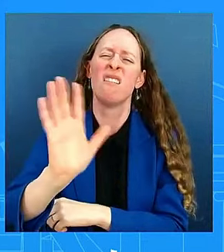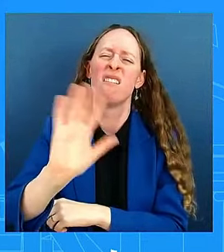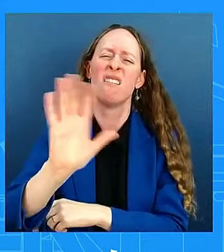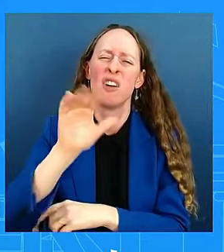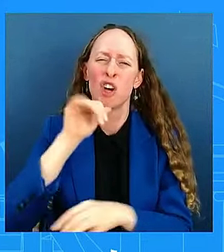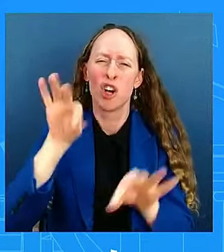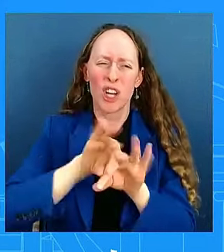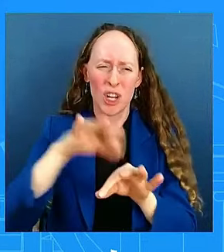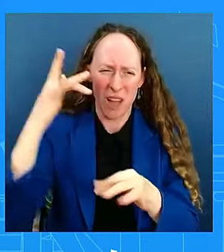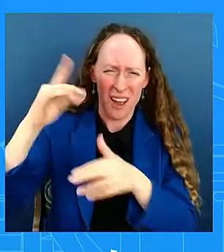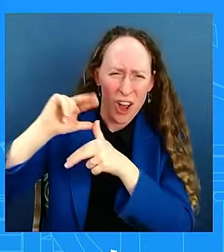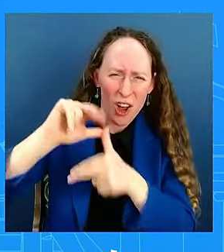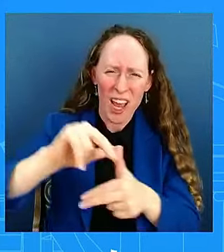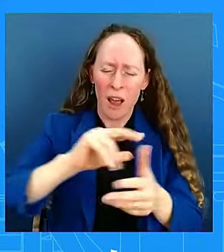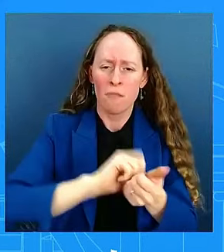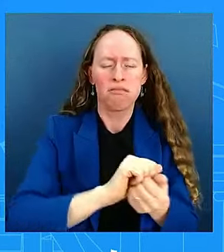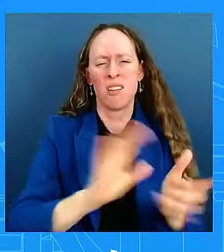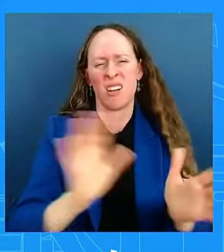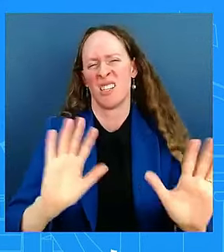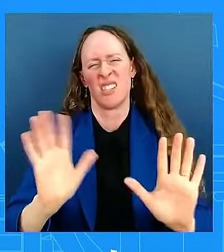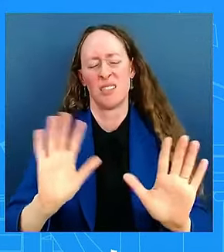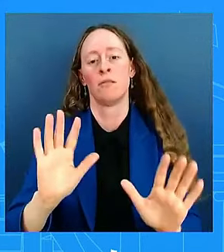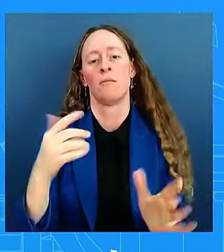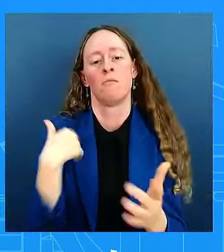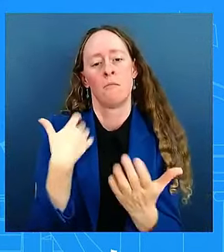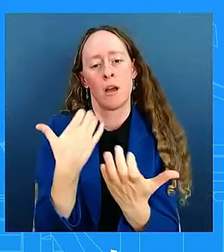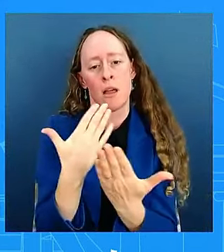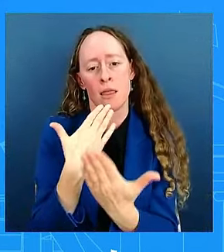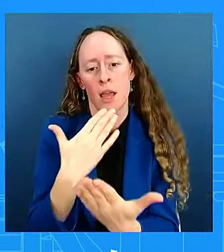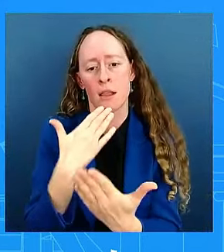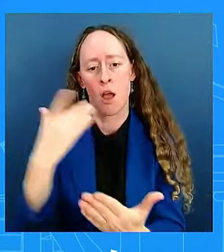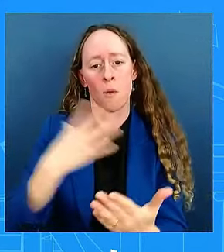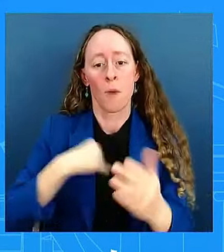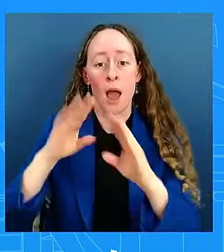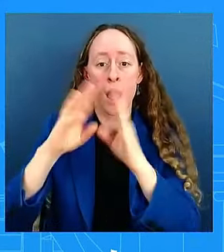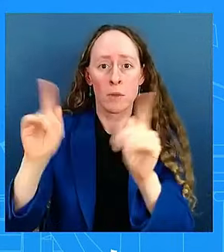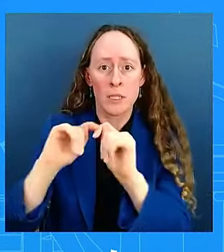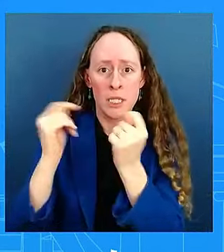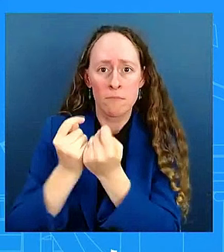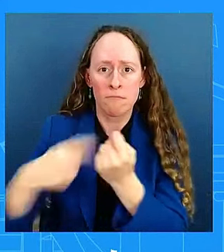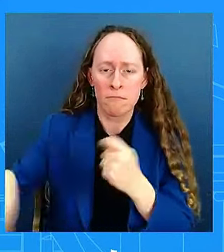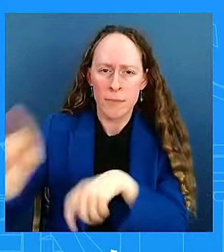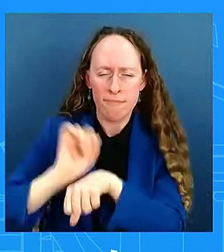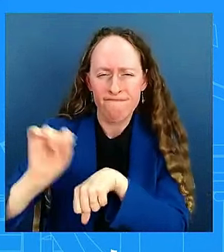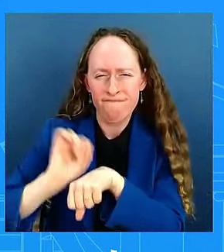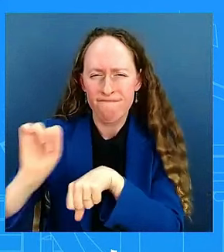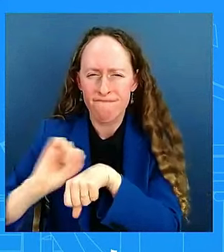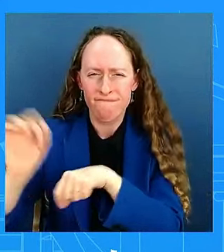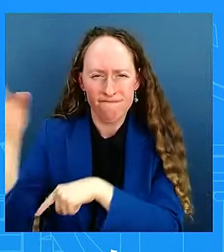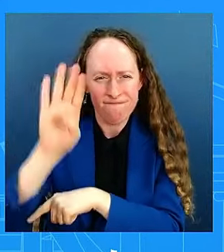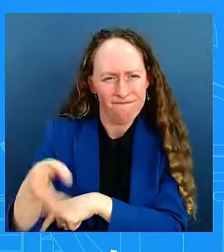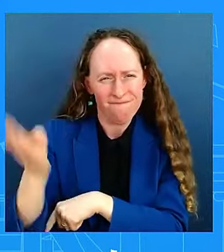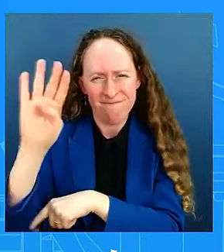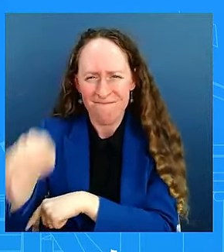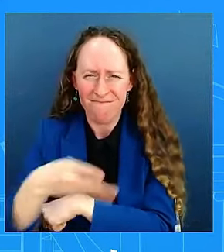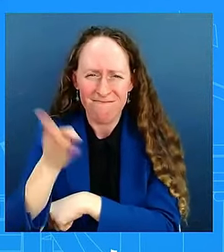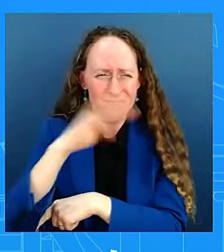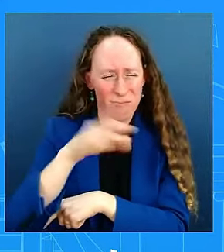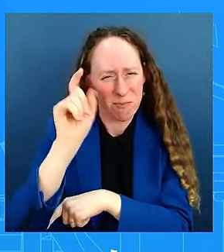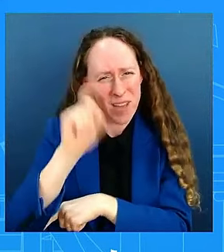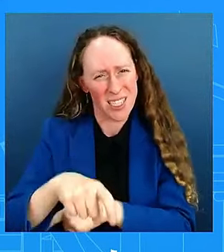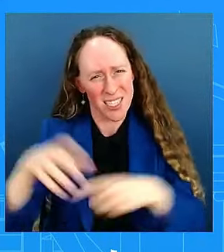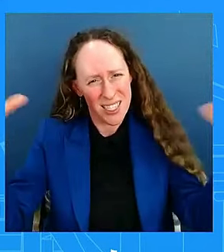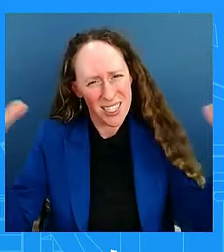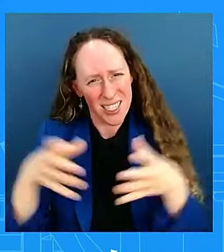House team for the work. They've worked around the clock to bring the parties together. But today, I — we've got more incredible